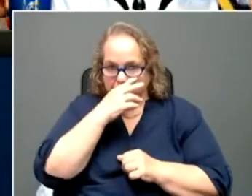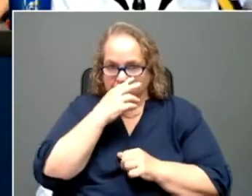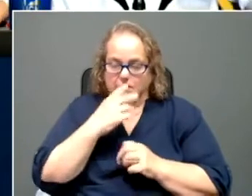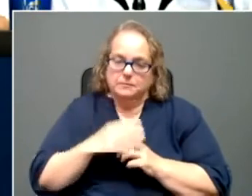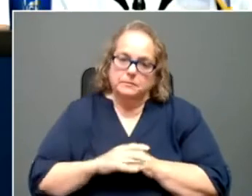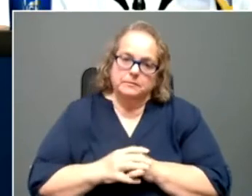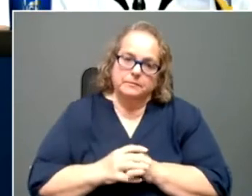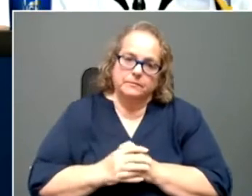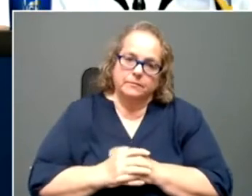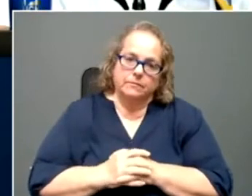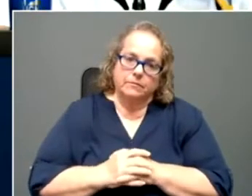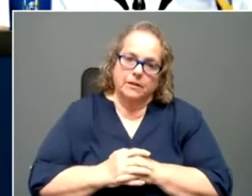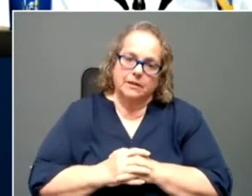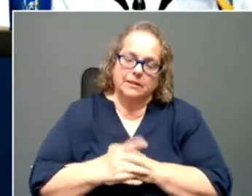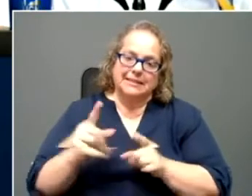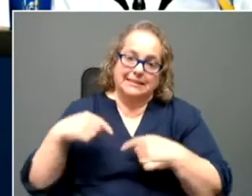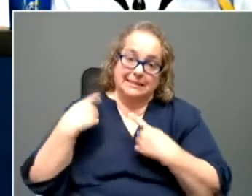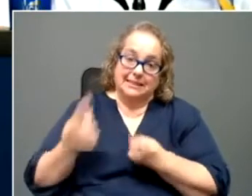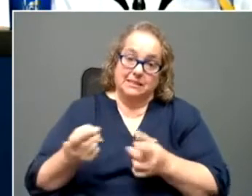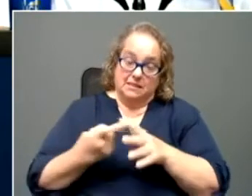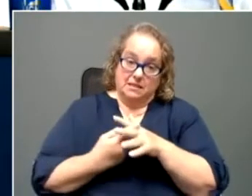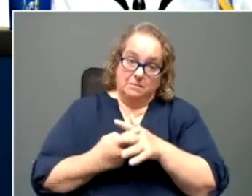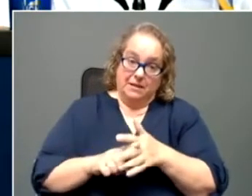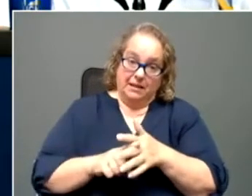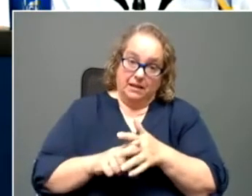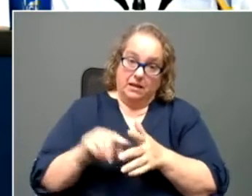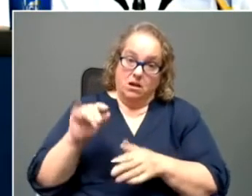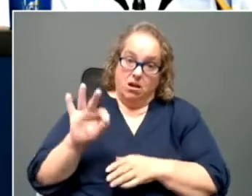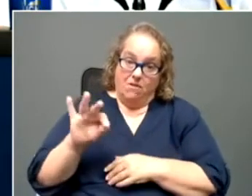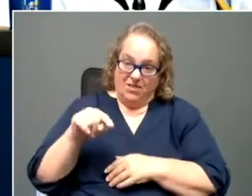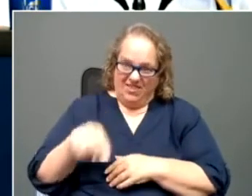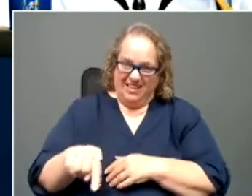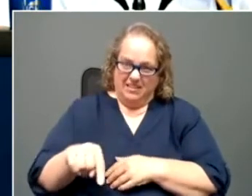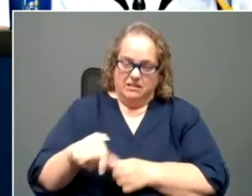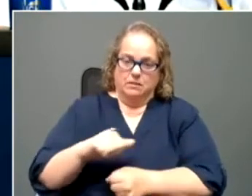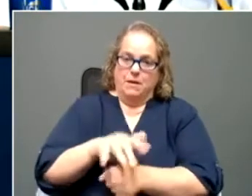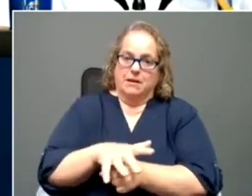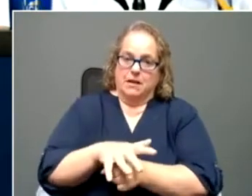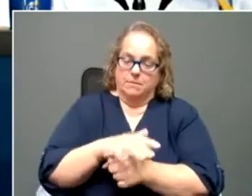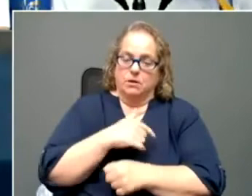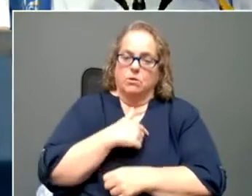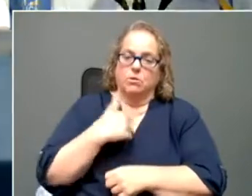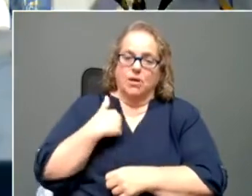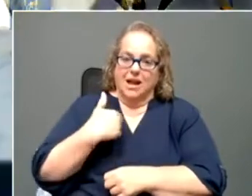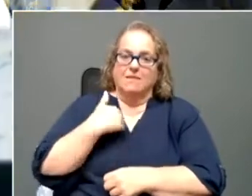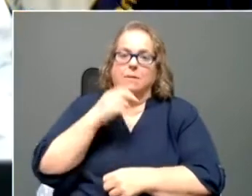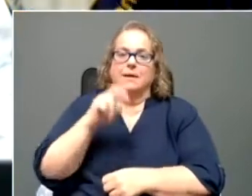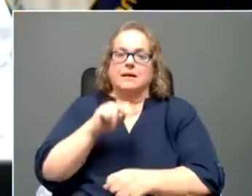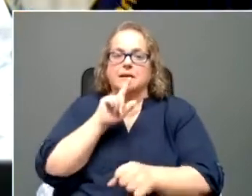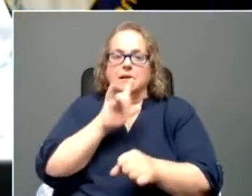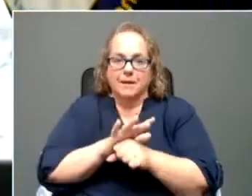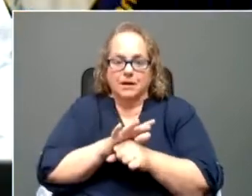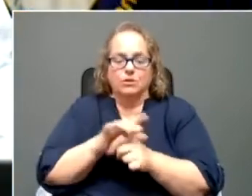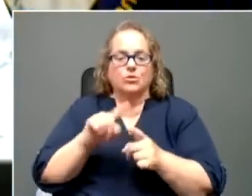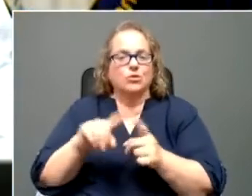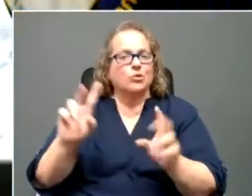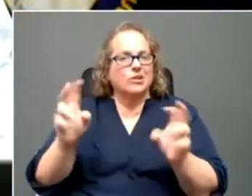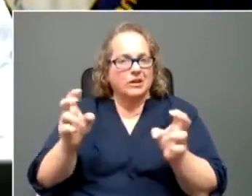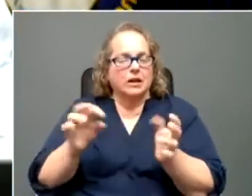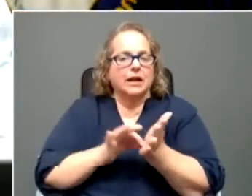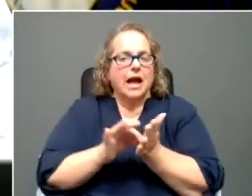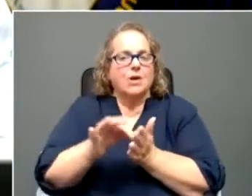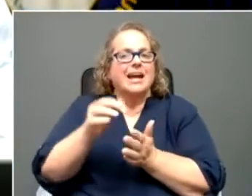So since the beginning of this pandemic, we have been committed to counting every single